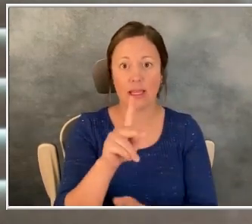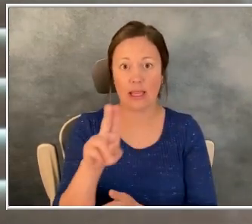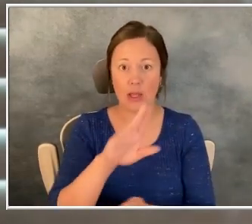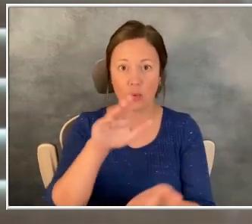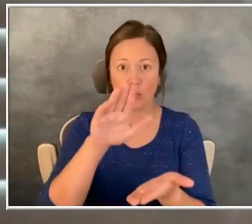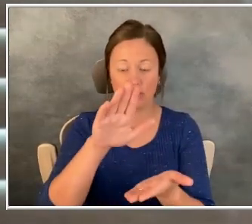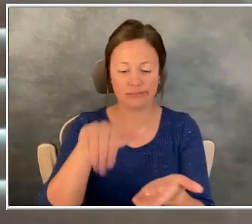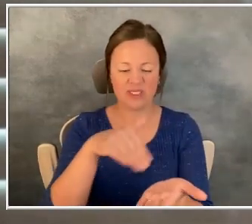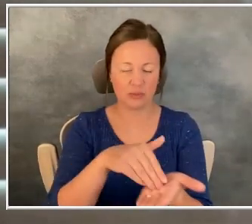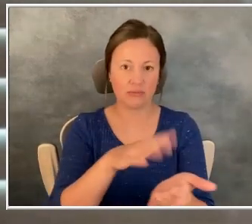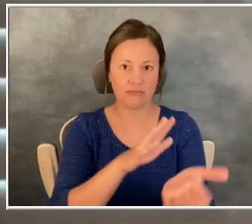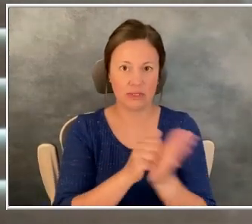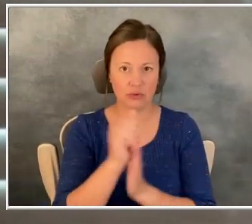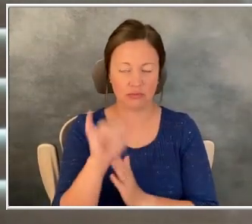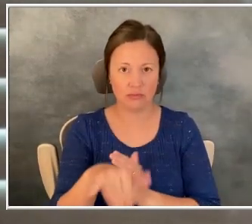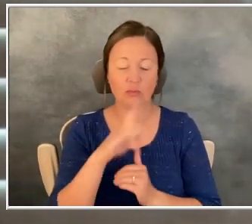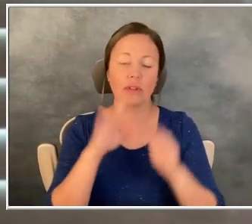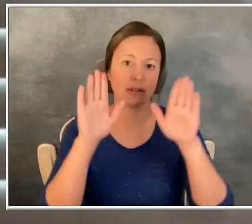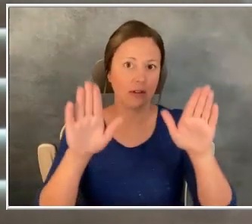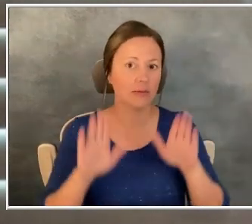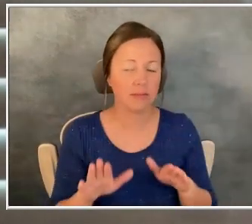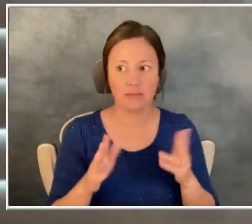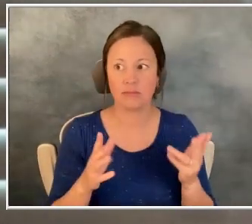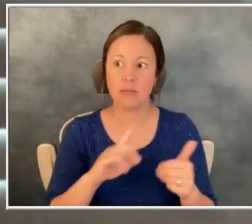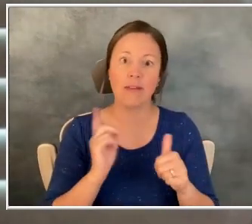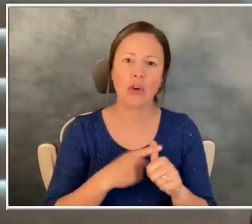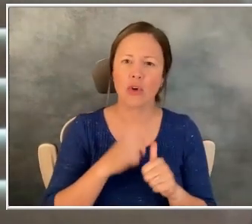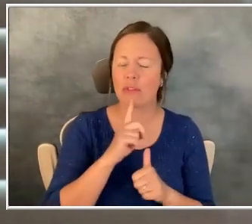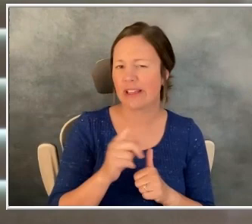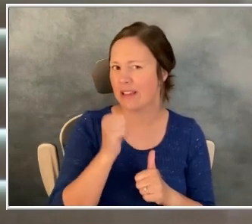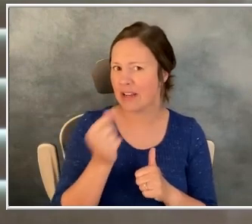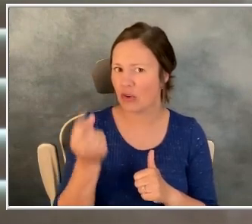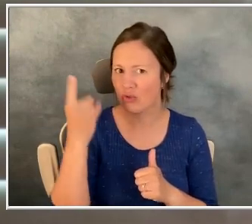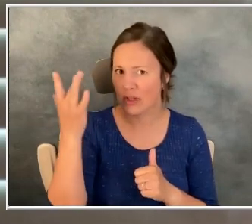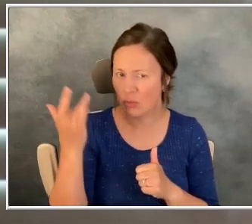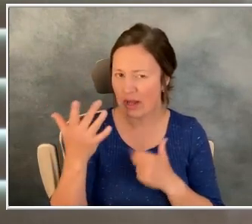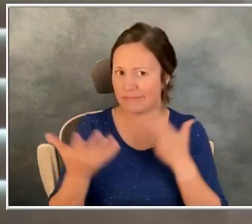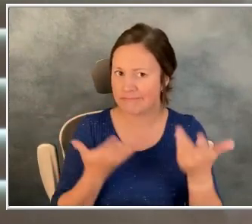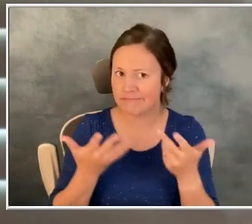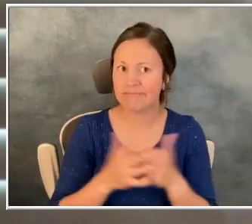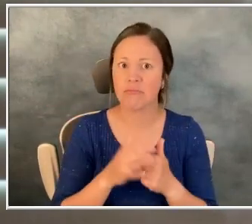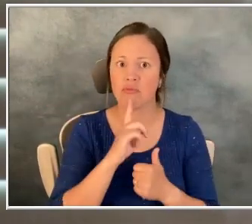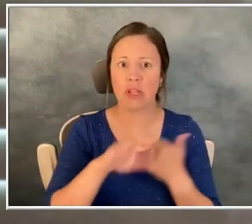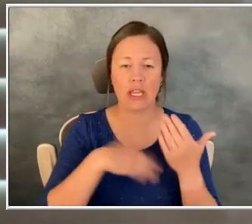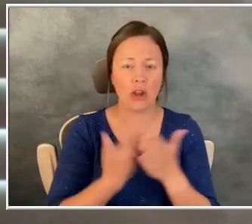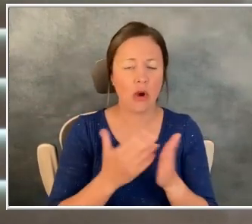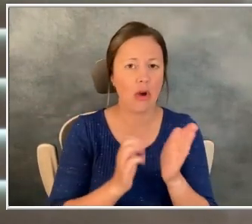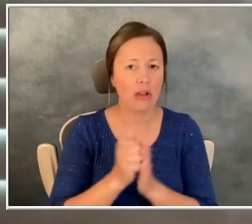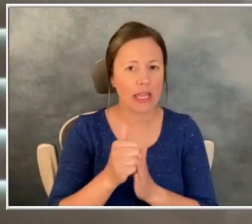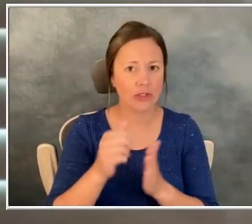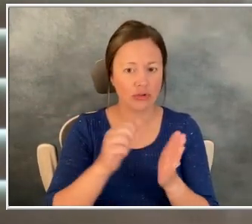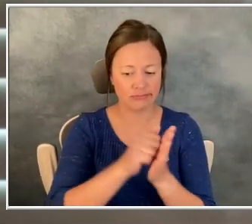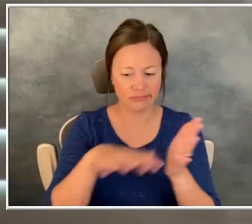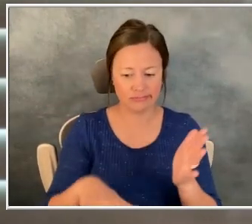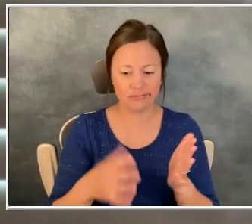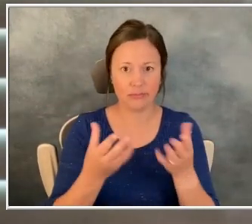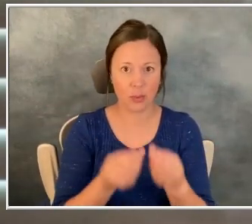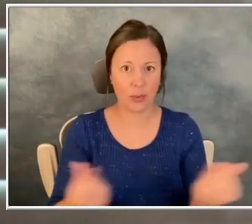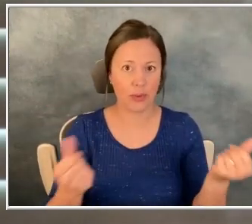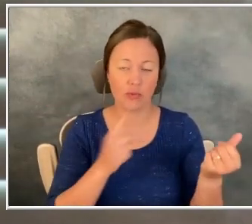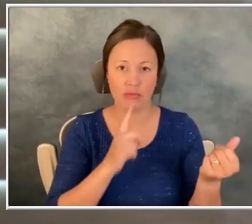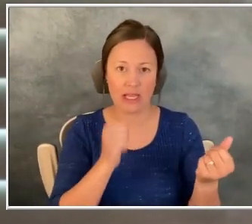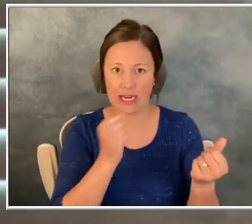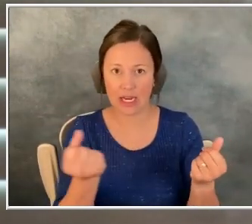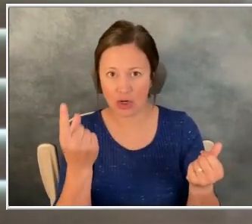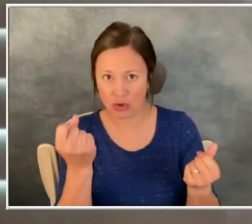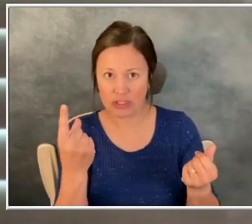awesome. And at first I didn't really understand why, you know, they had gotten all the cancer out and didn't really understand the gravity